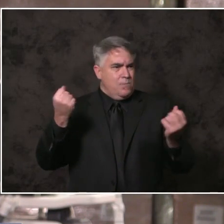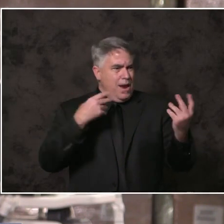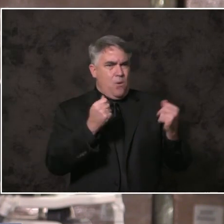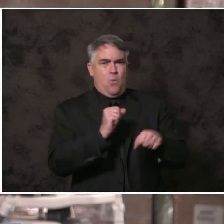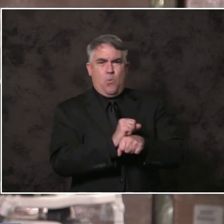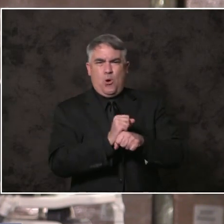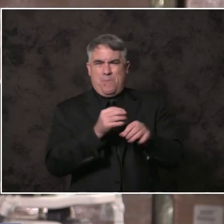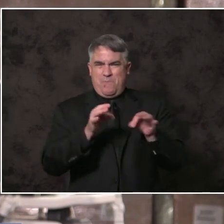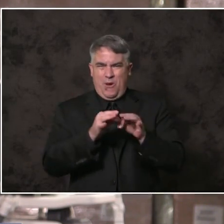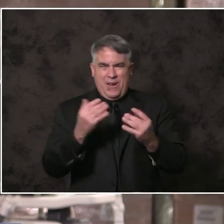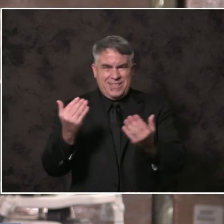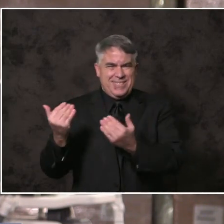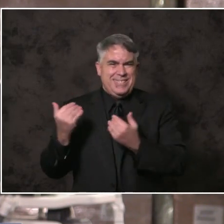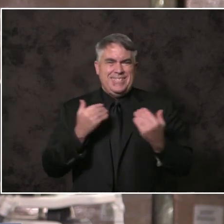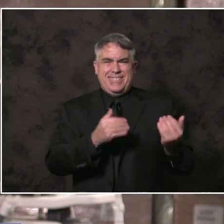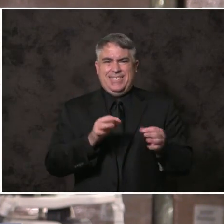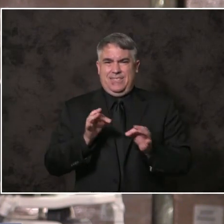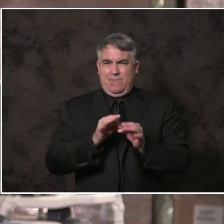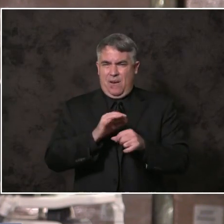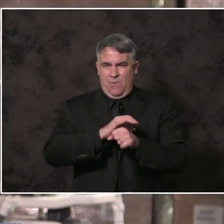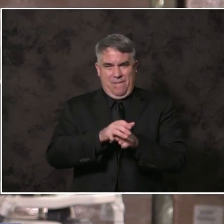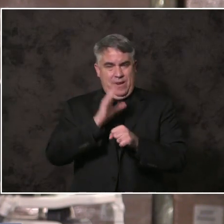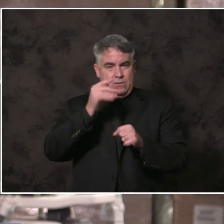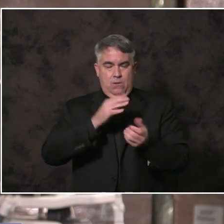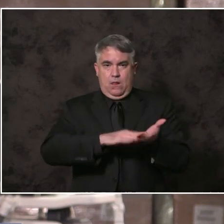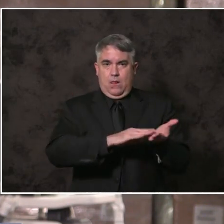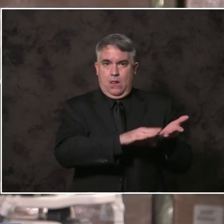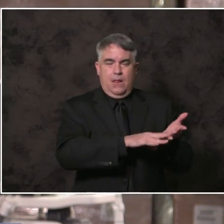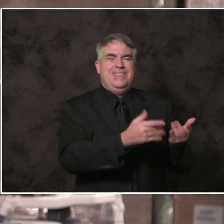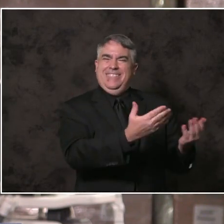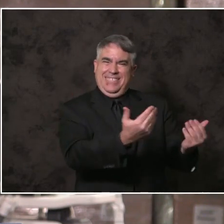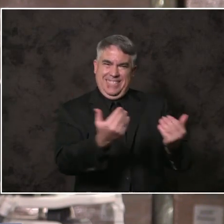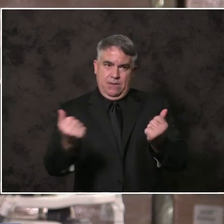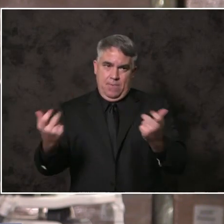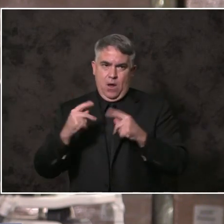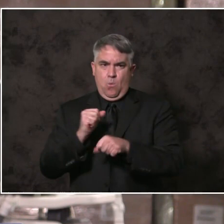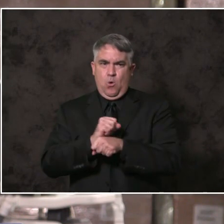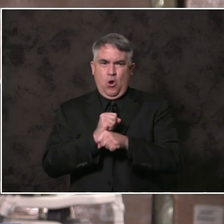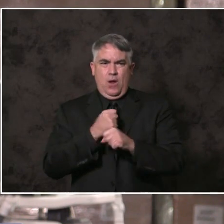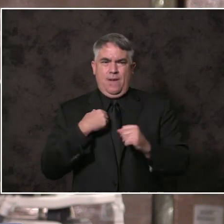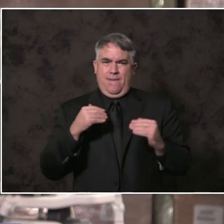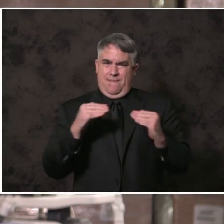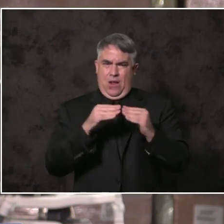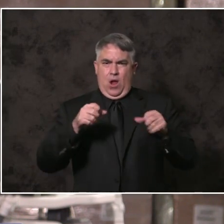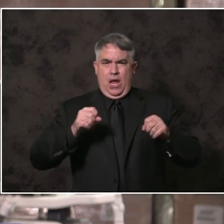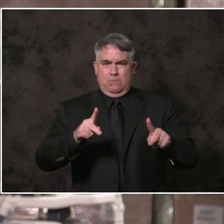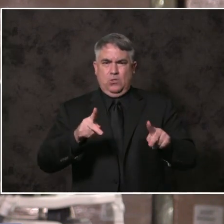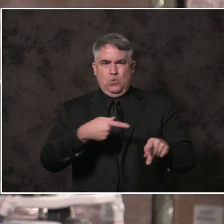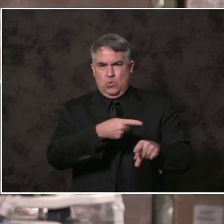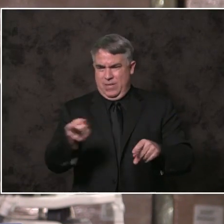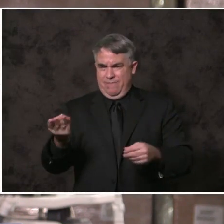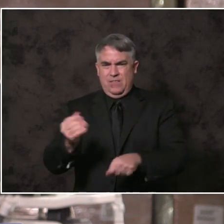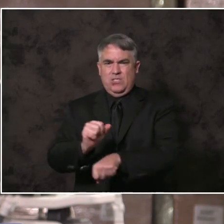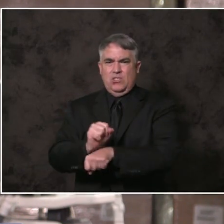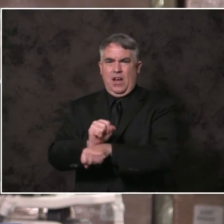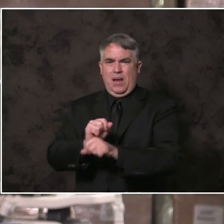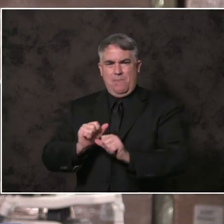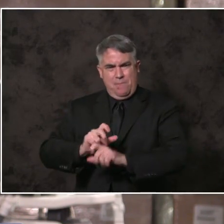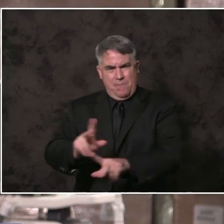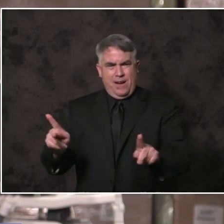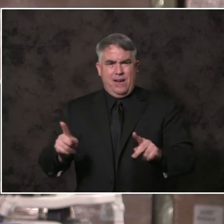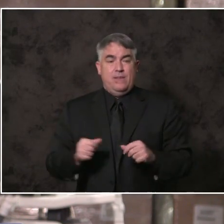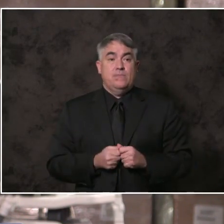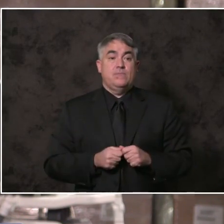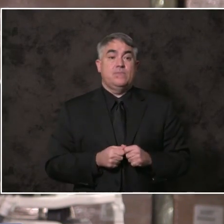pandemic have a fair shot to get them back when their businesses reopen. This year working with our district attorney